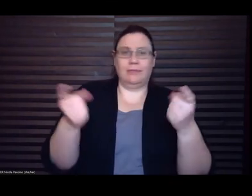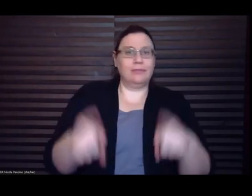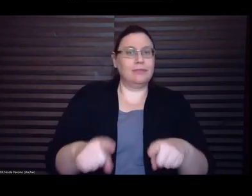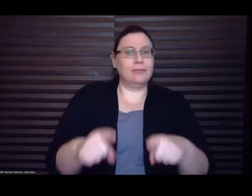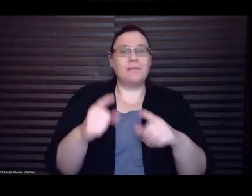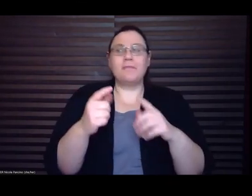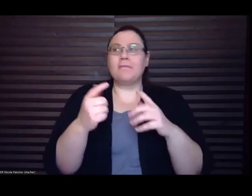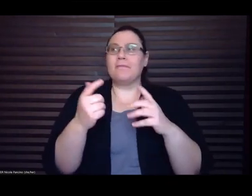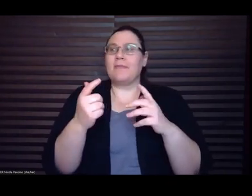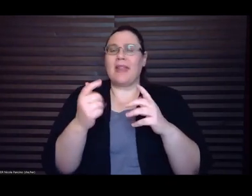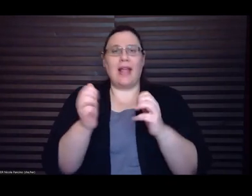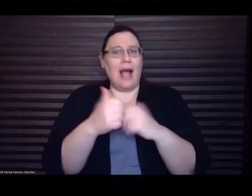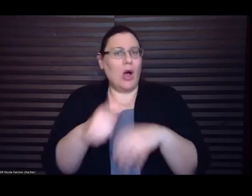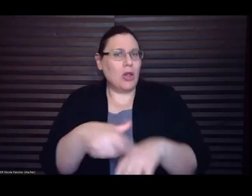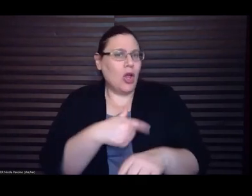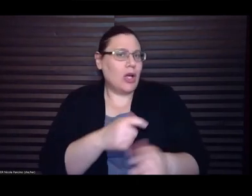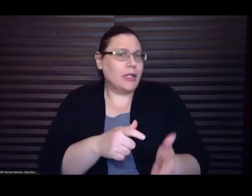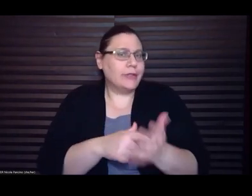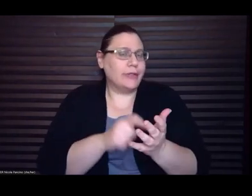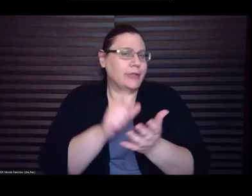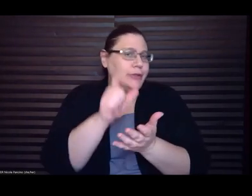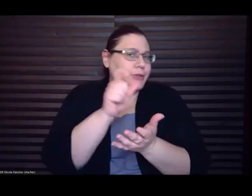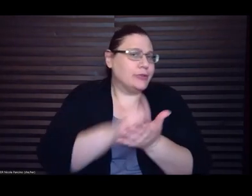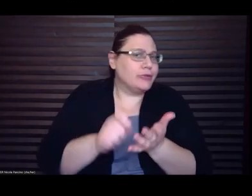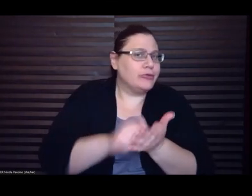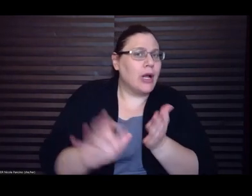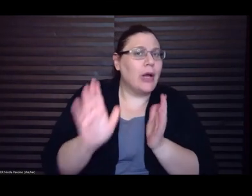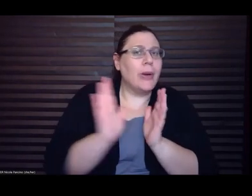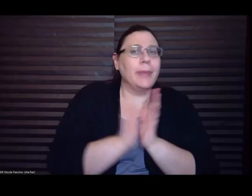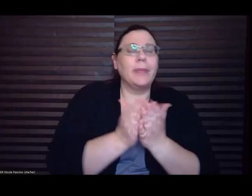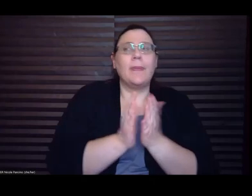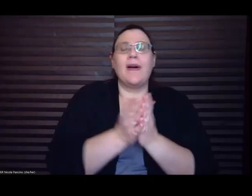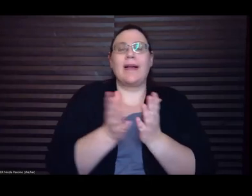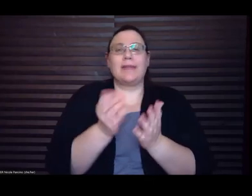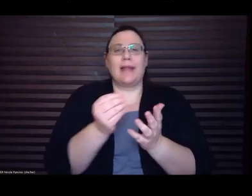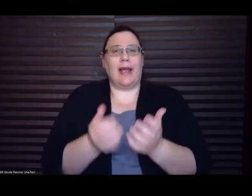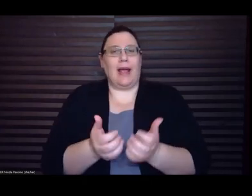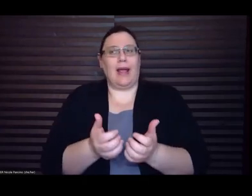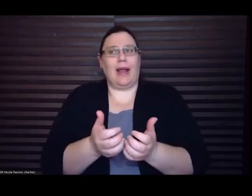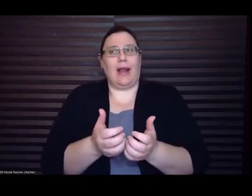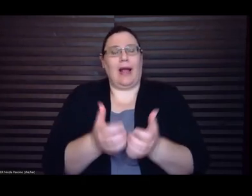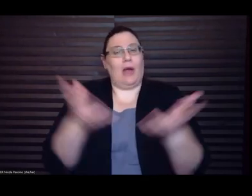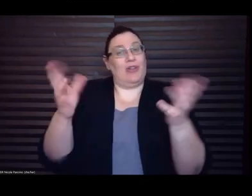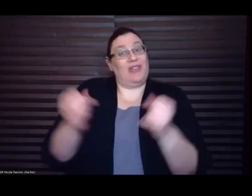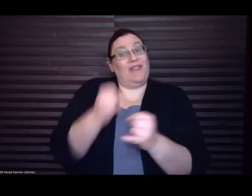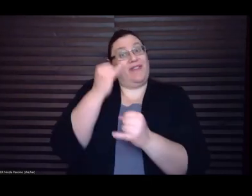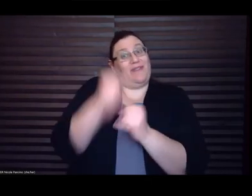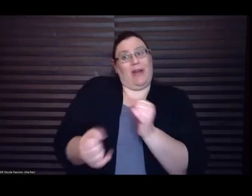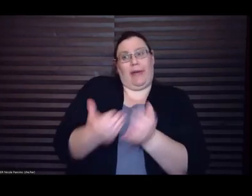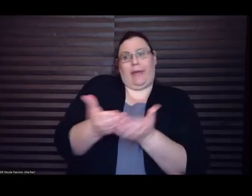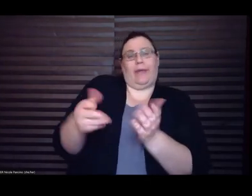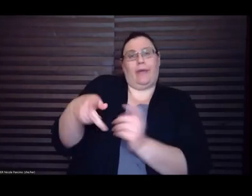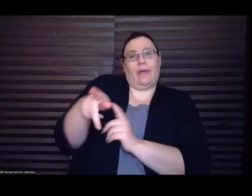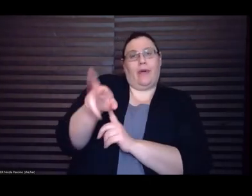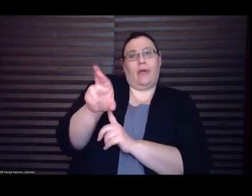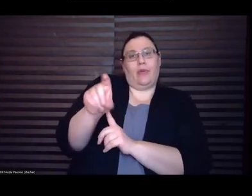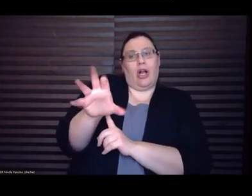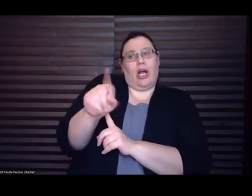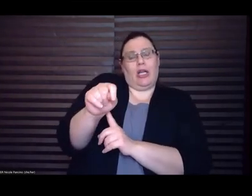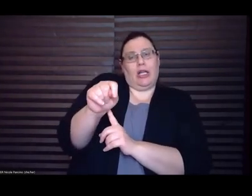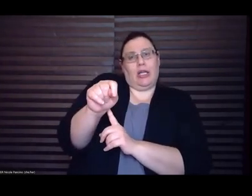did the final product evolve into a different place from the original vision?